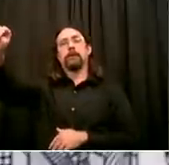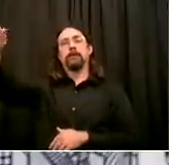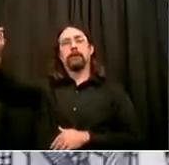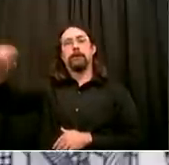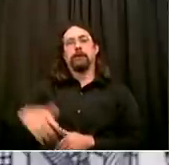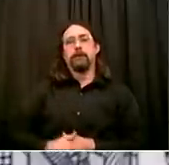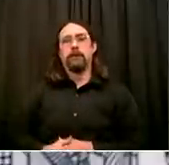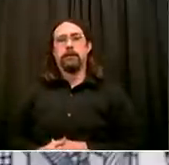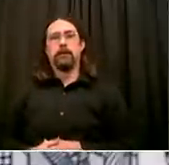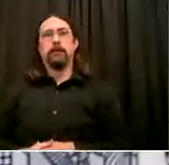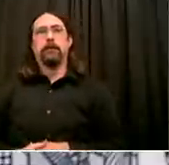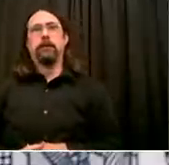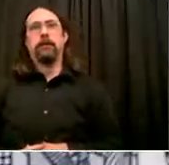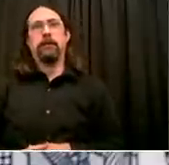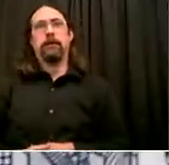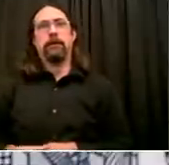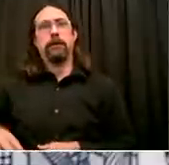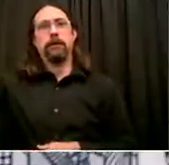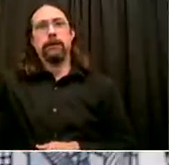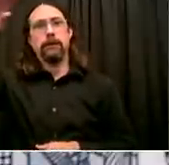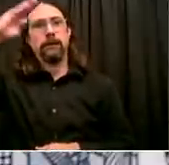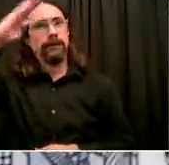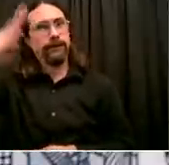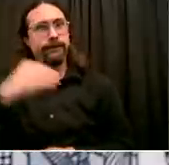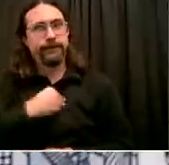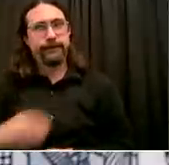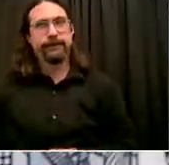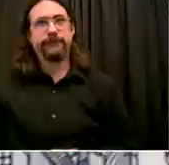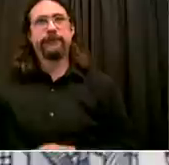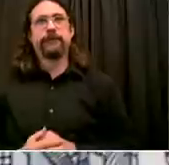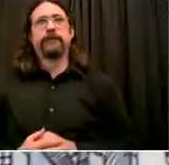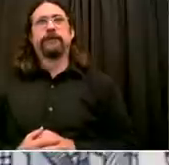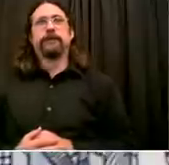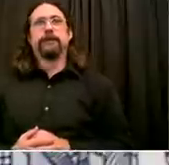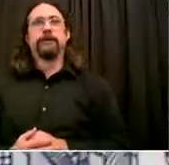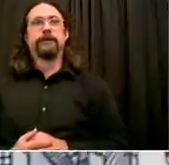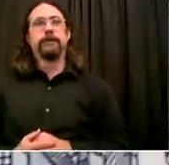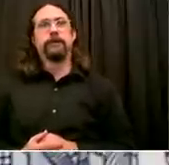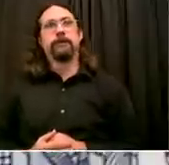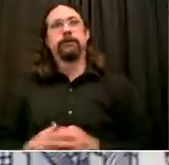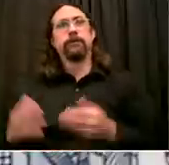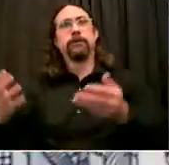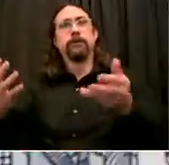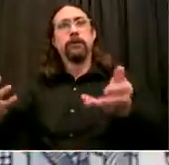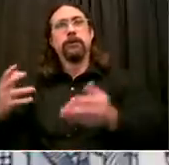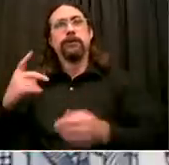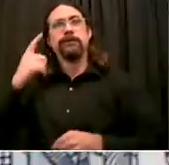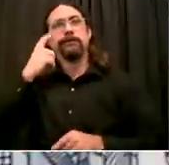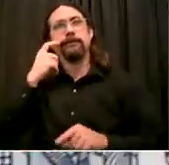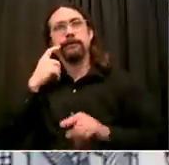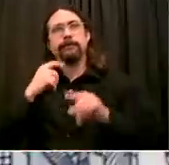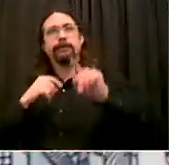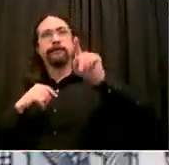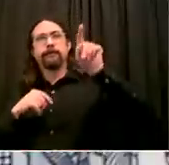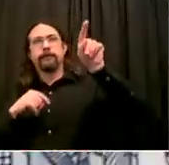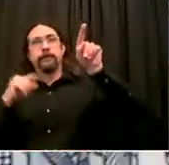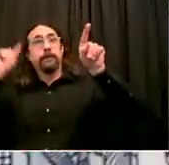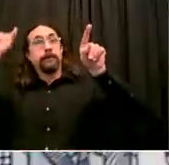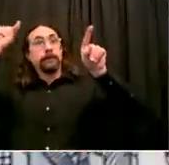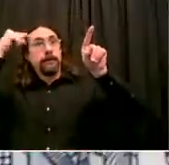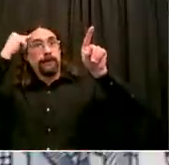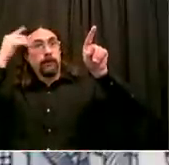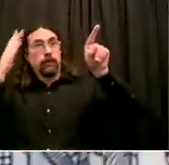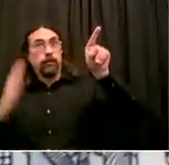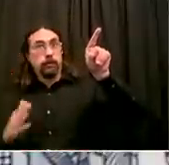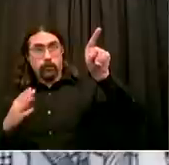longer provide updates by zip code. And one of my colleagues says that the city hasn't updated the tracing figures since September